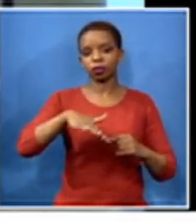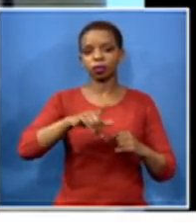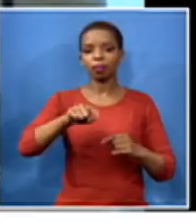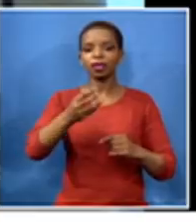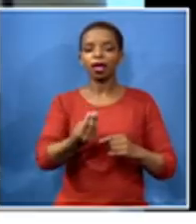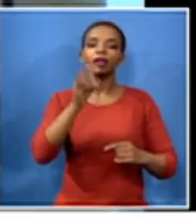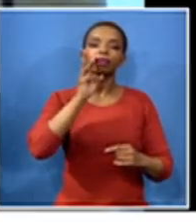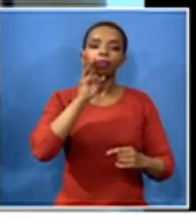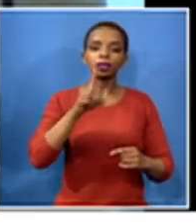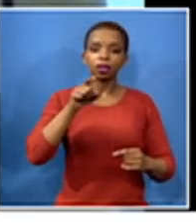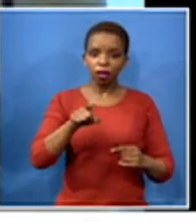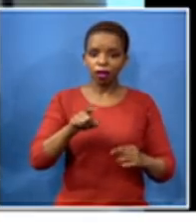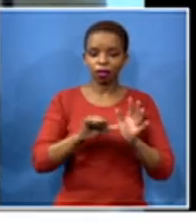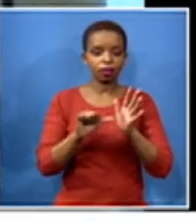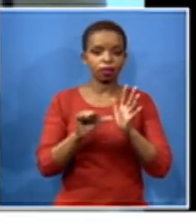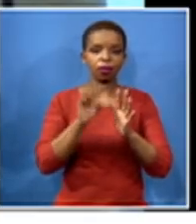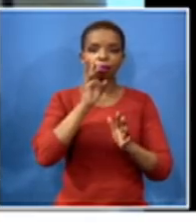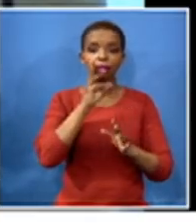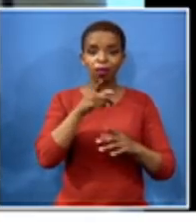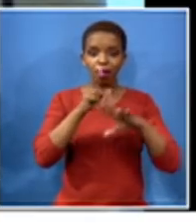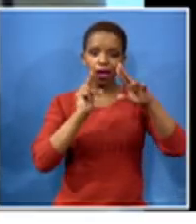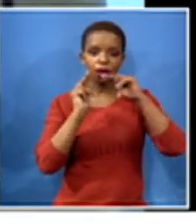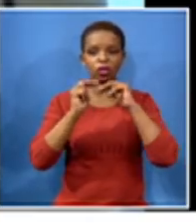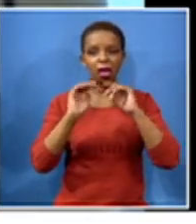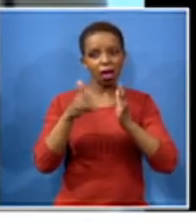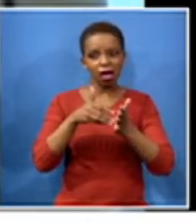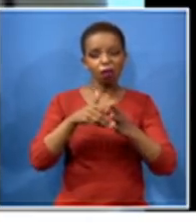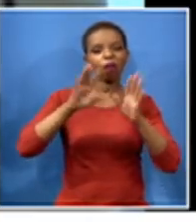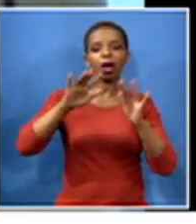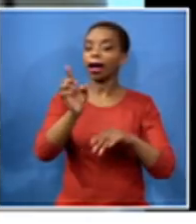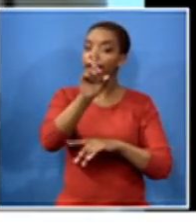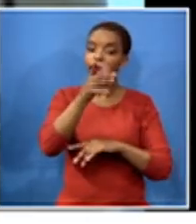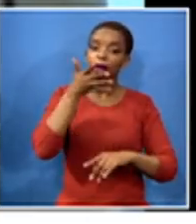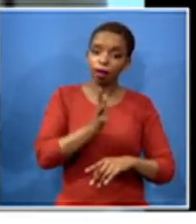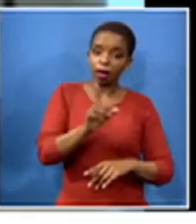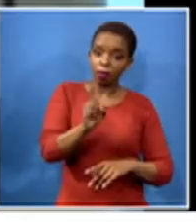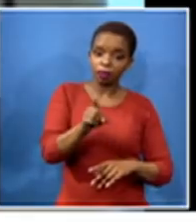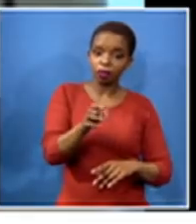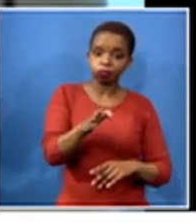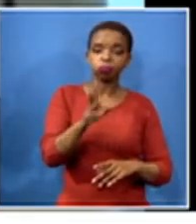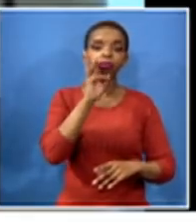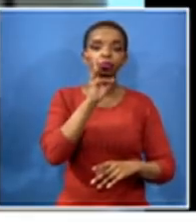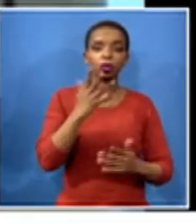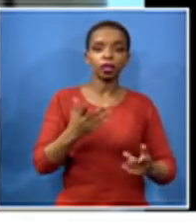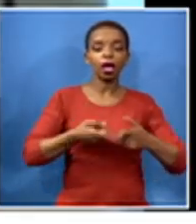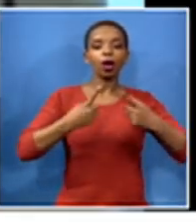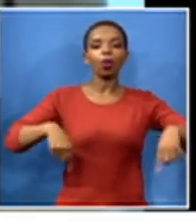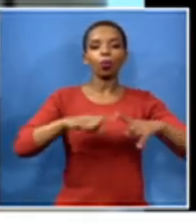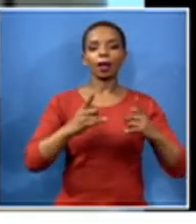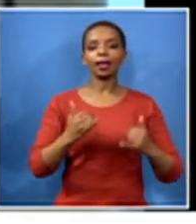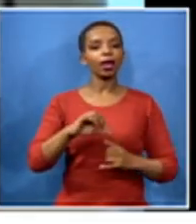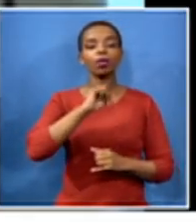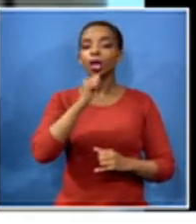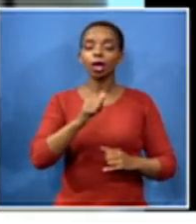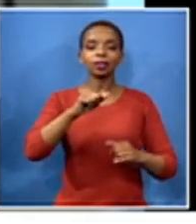-negotiables and they become as a greater number of learners comes so we are now not at the point where we are